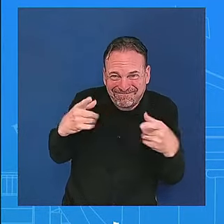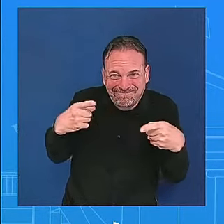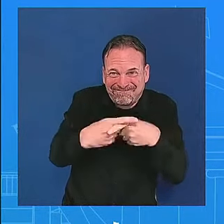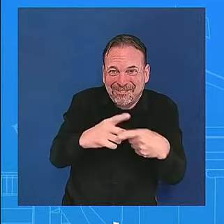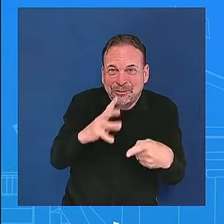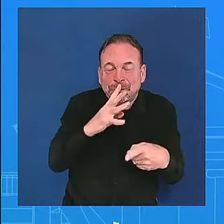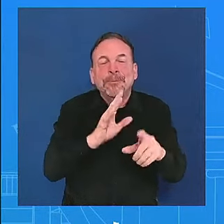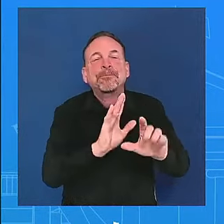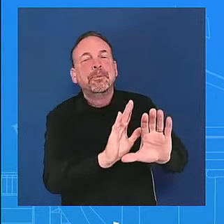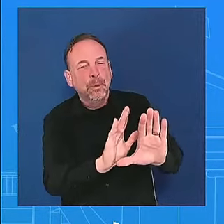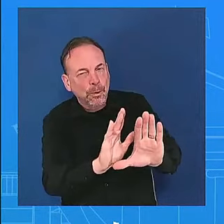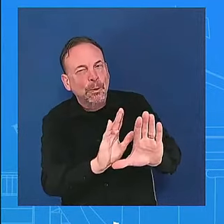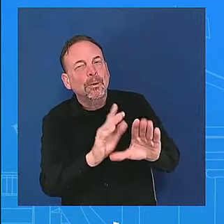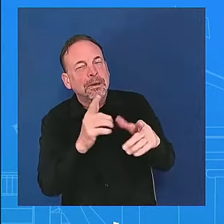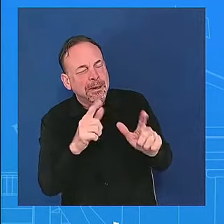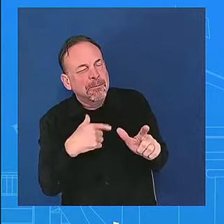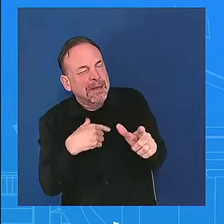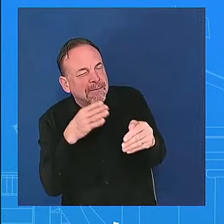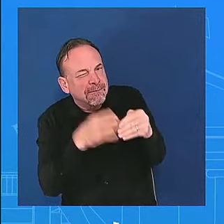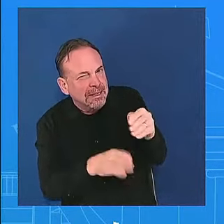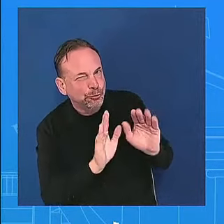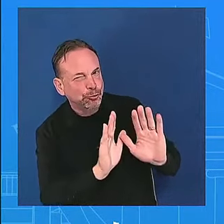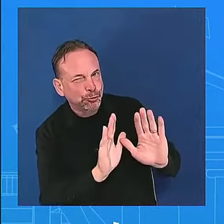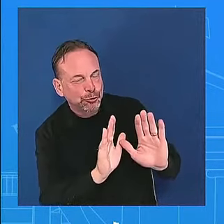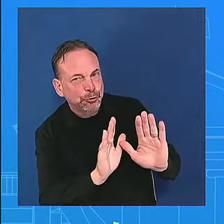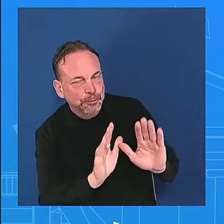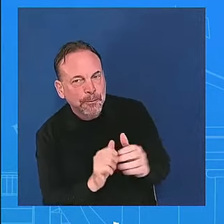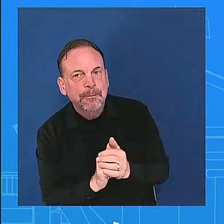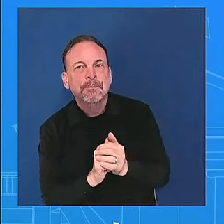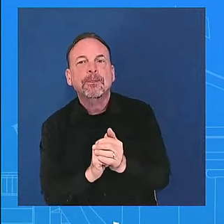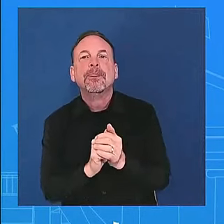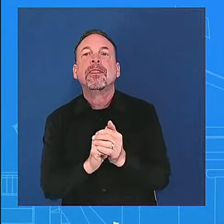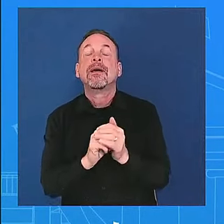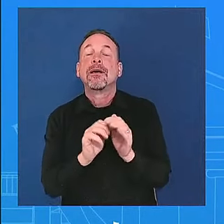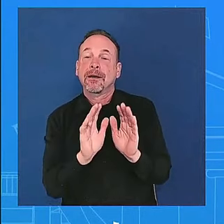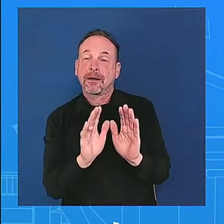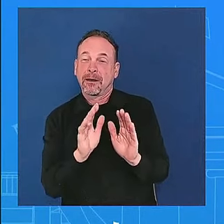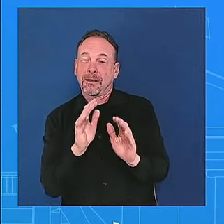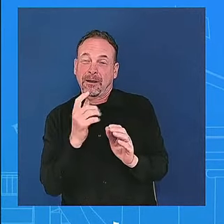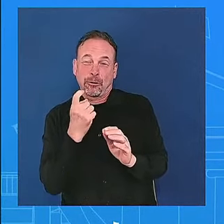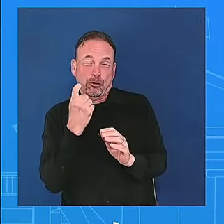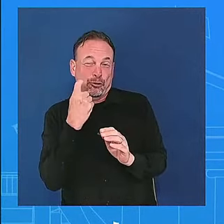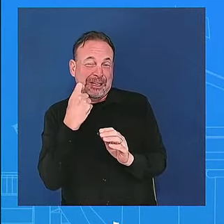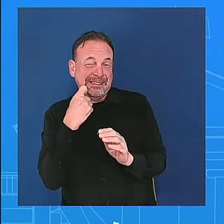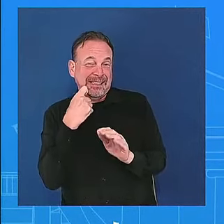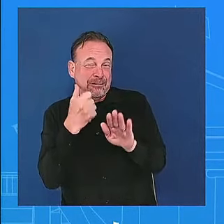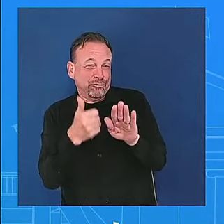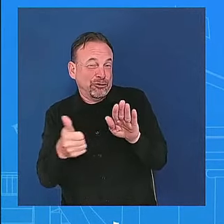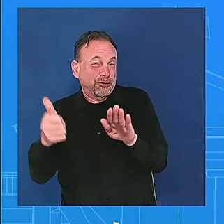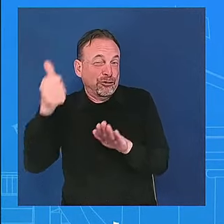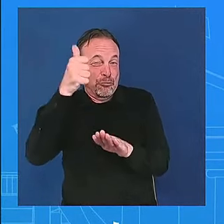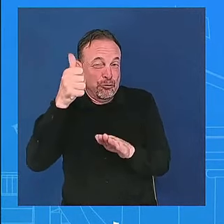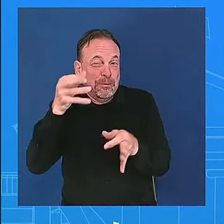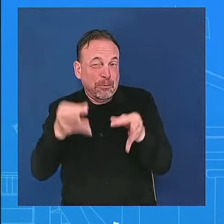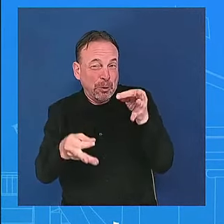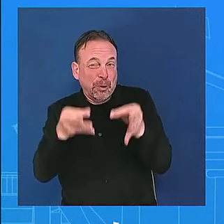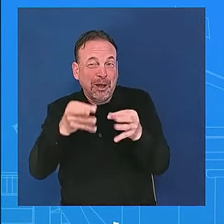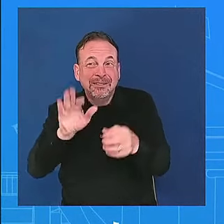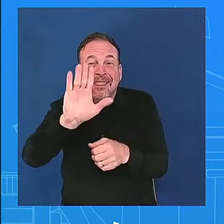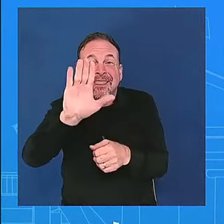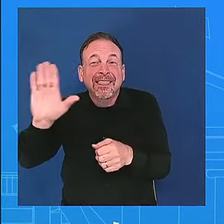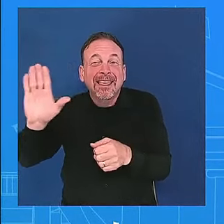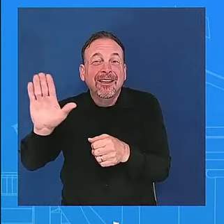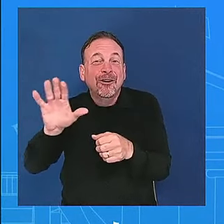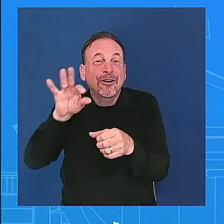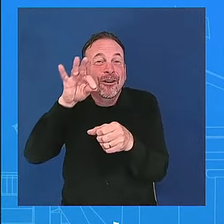that the supreme court has taken in undermining democracy and the rule of law that's important the person